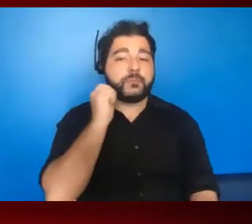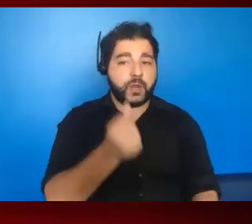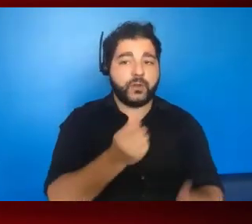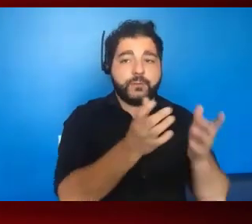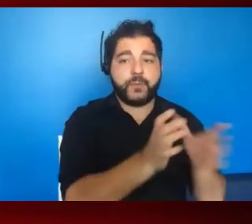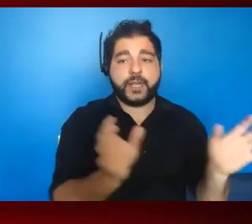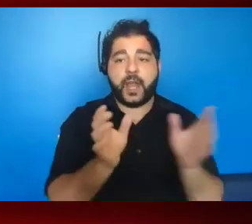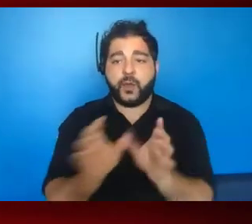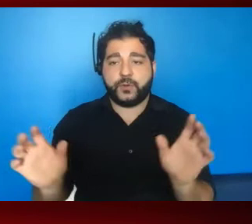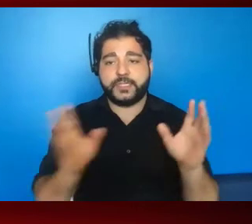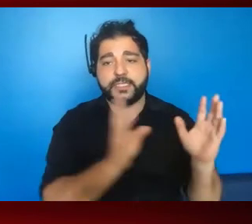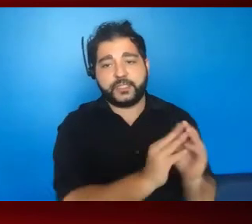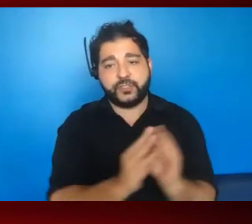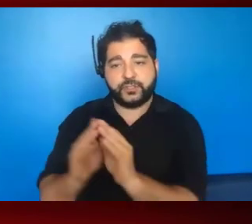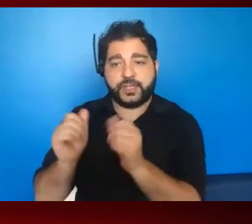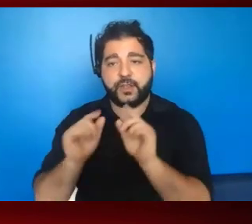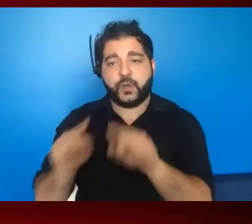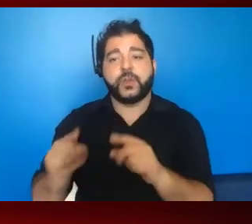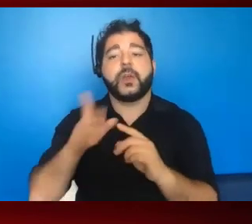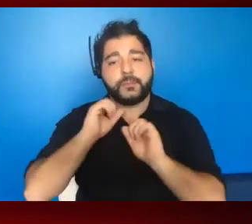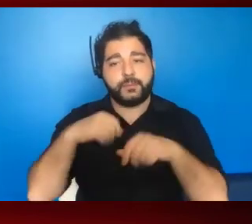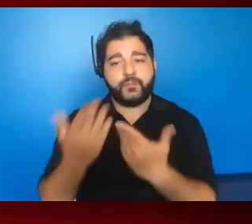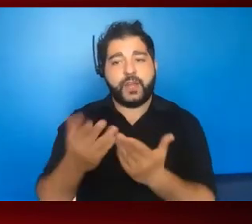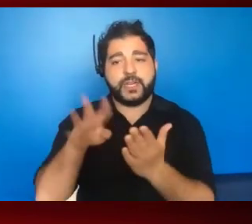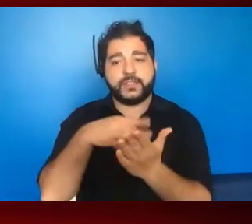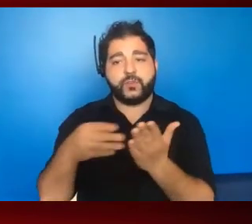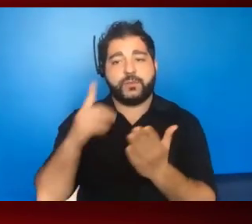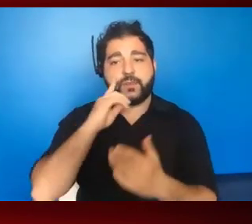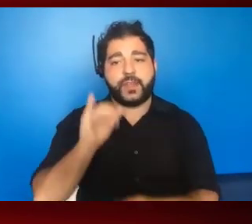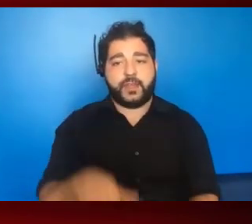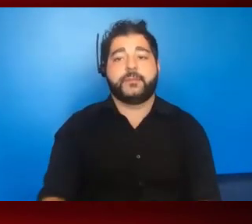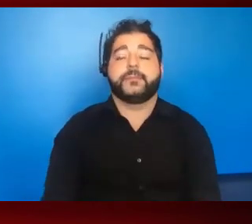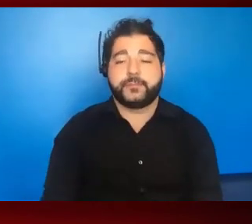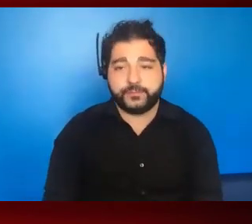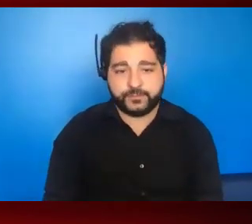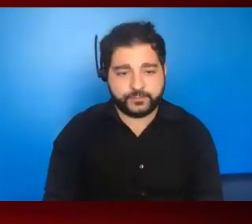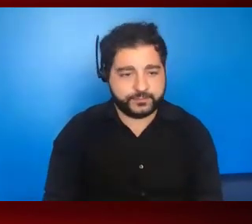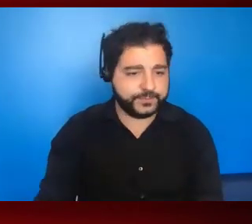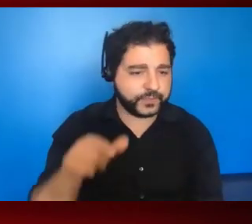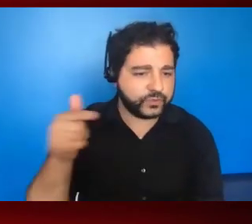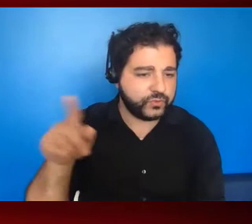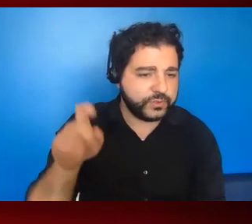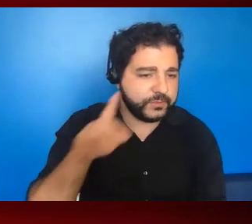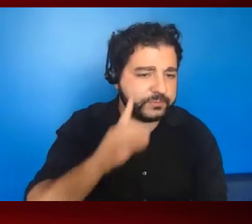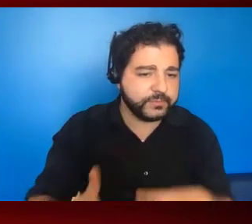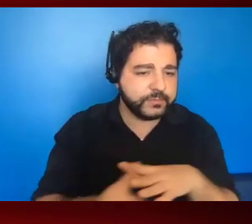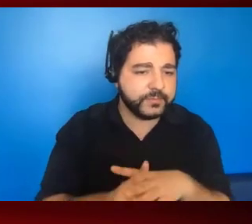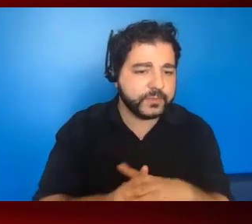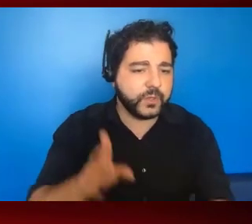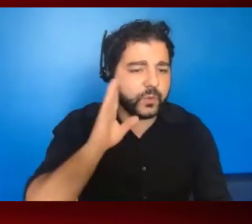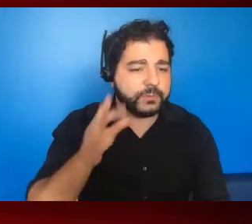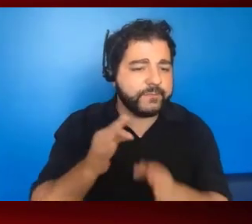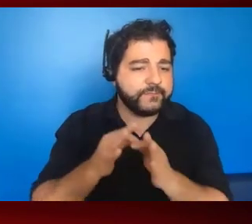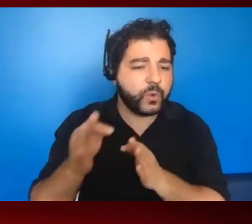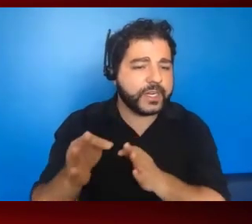that you can go to and you'll get a schedule for that. And then another question I see in the Q&A, will you be forwarding